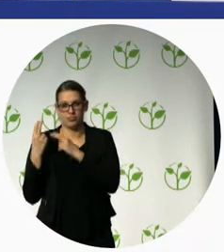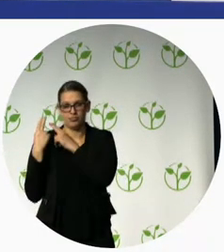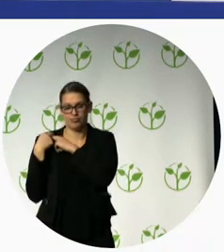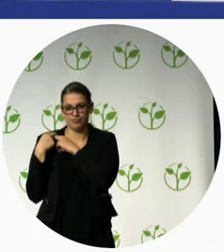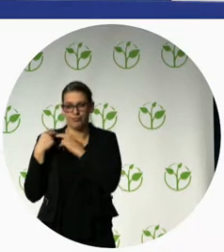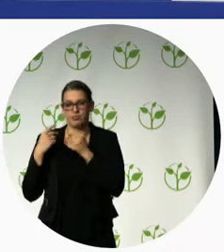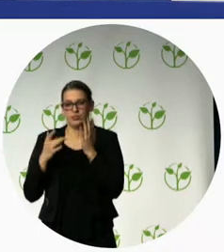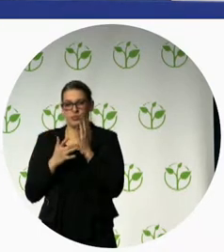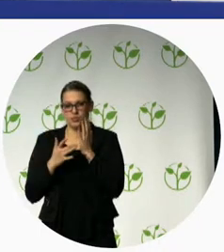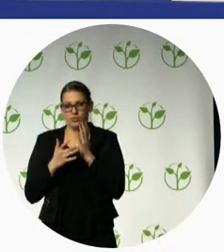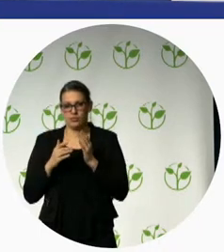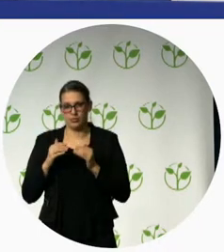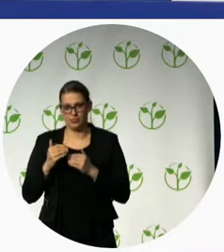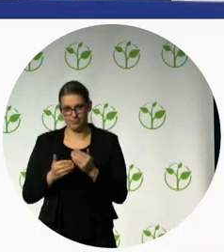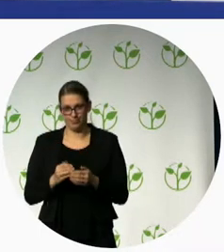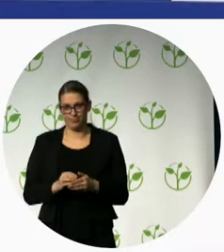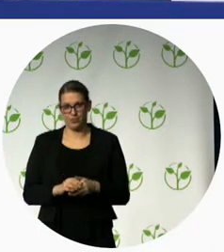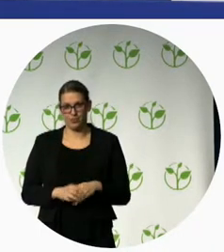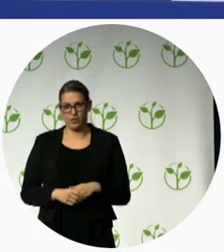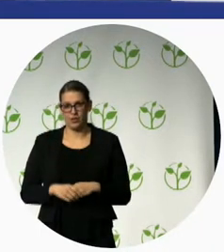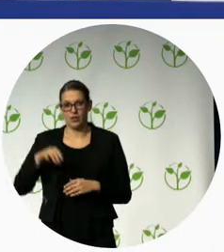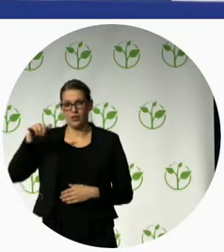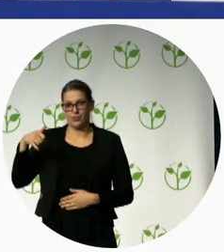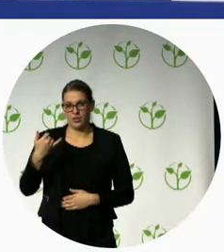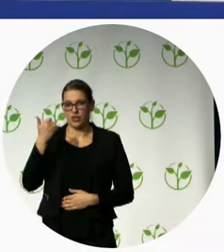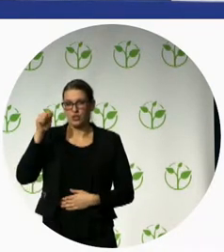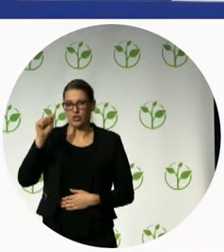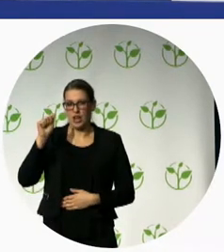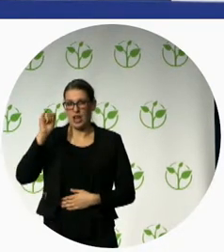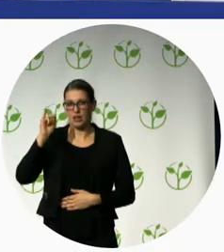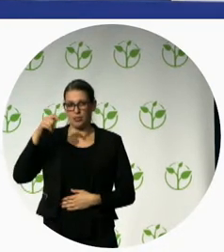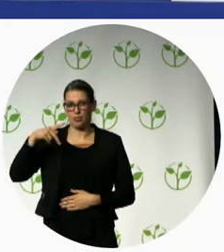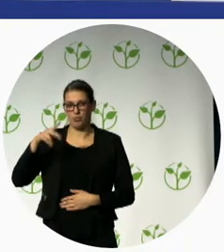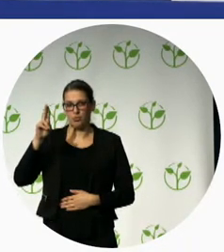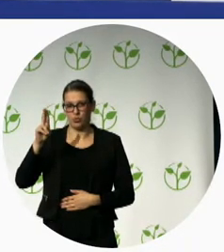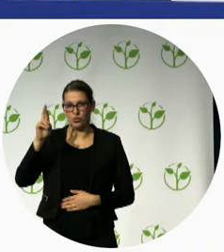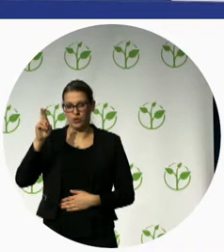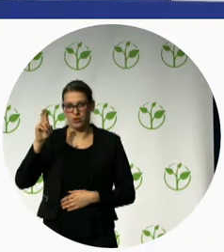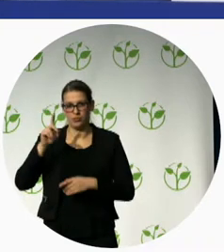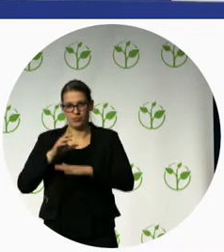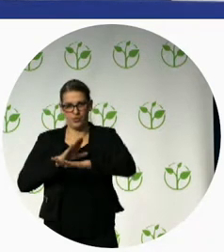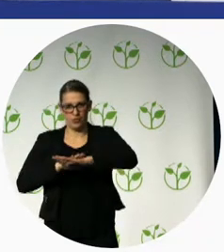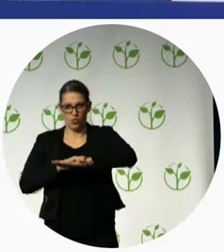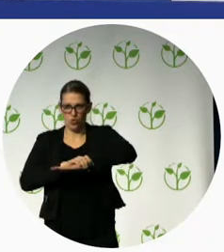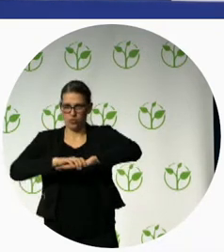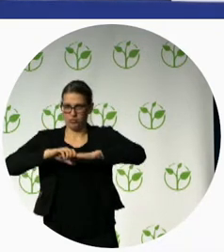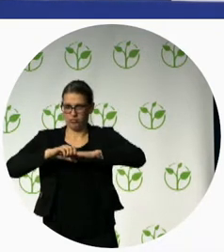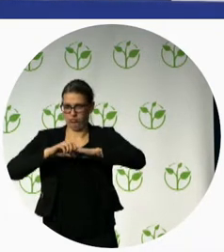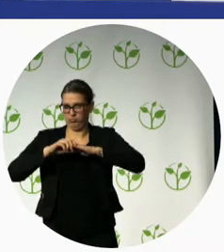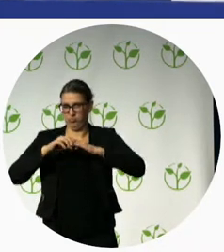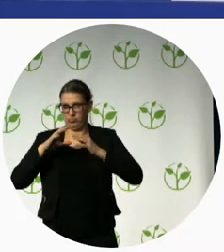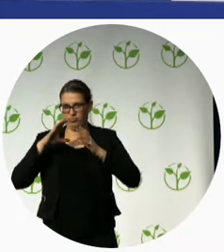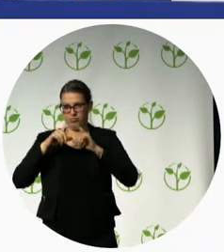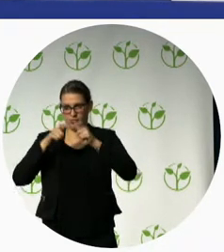remobilizing amputees our objective is to make artificial limbs available accessible and